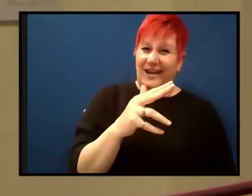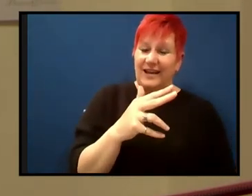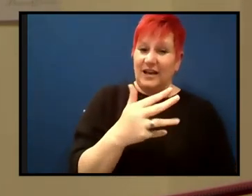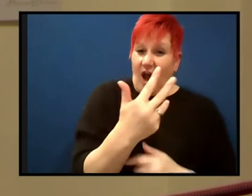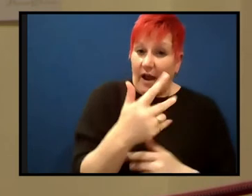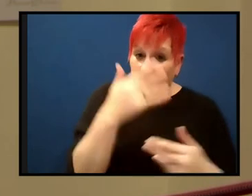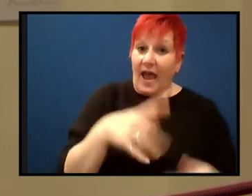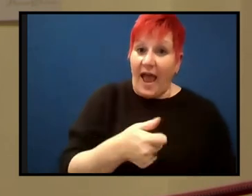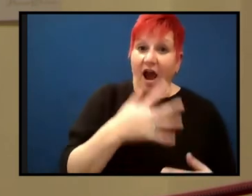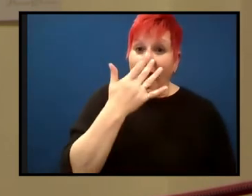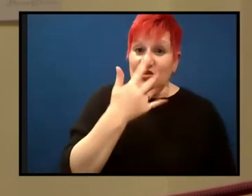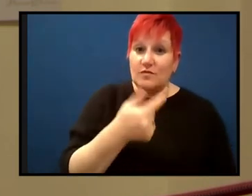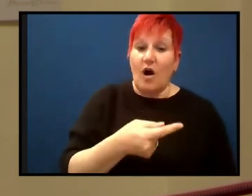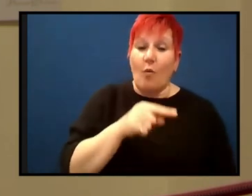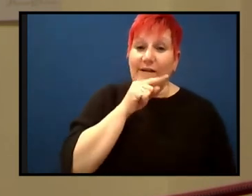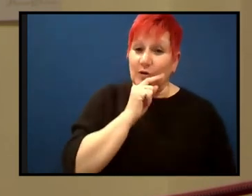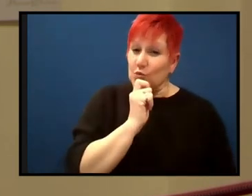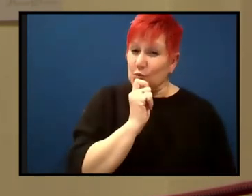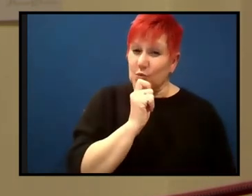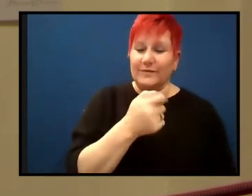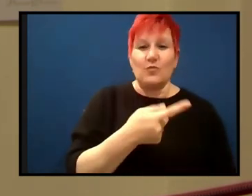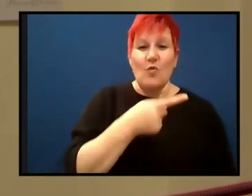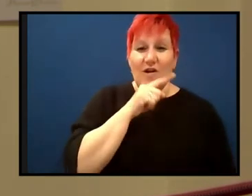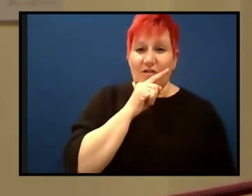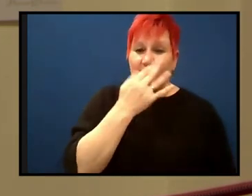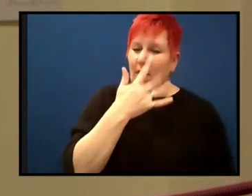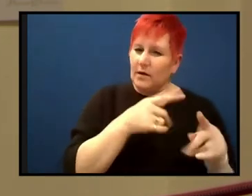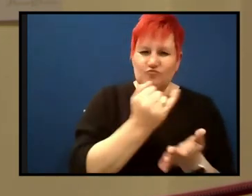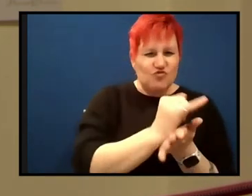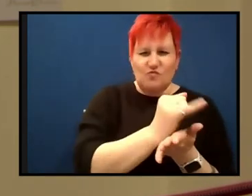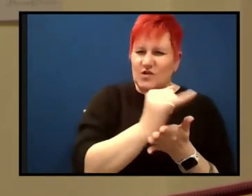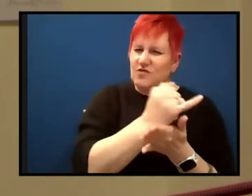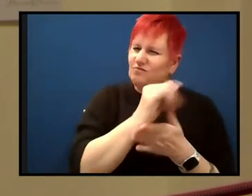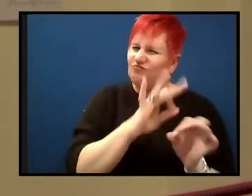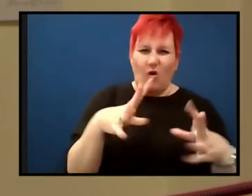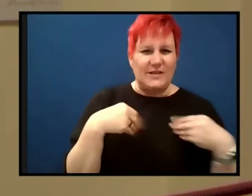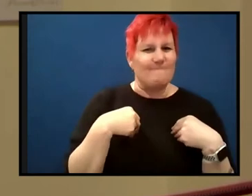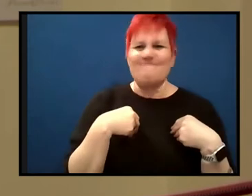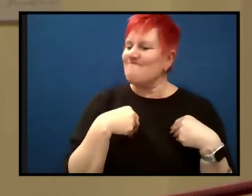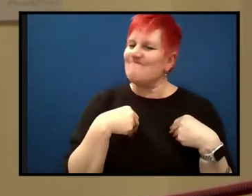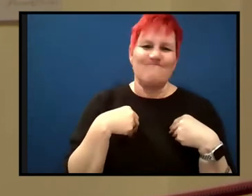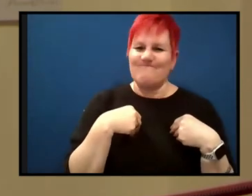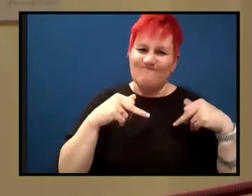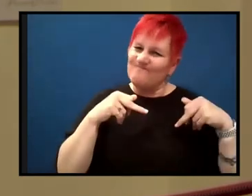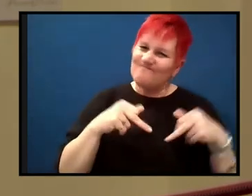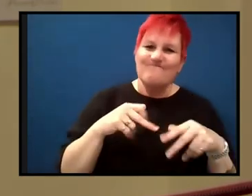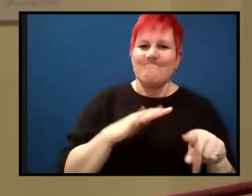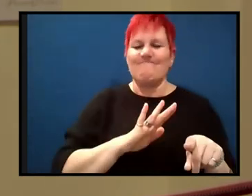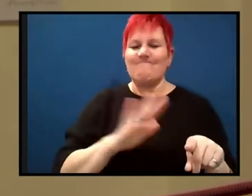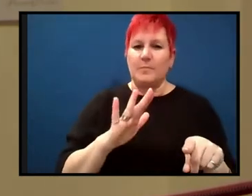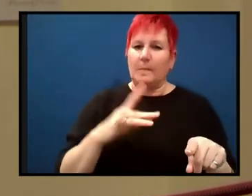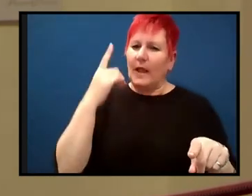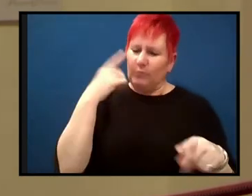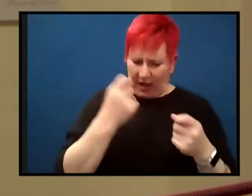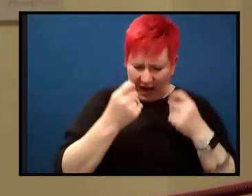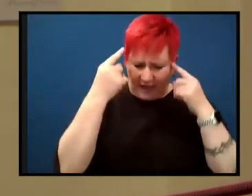when he died. And he was adamant that this was, uh, not acceptable, uh, because of what he understood about the physical